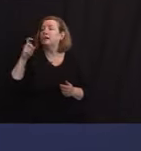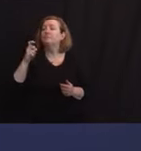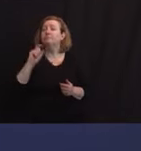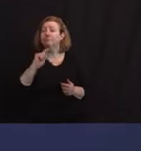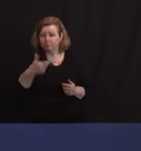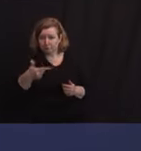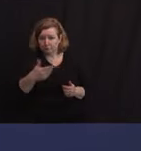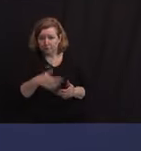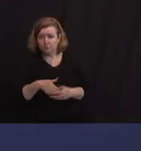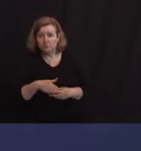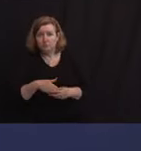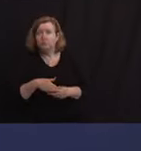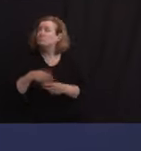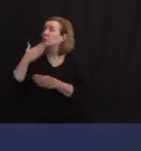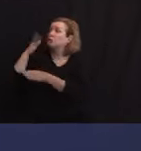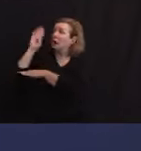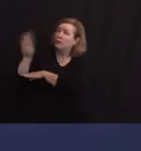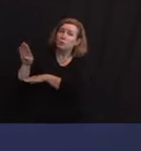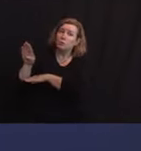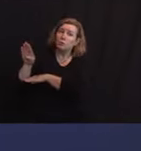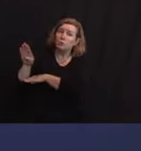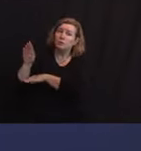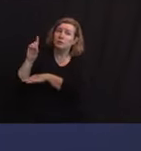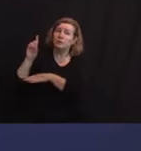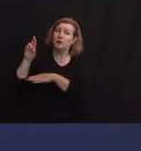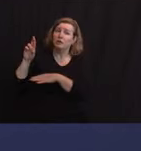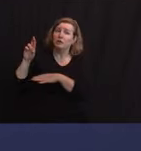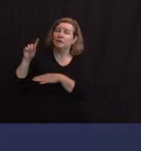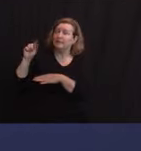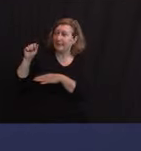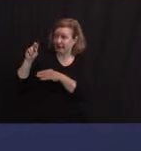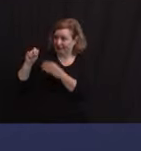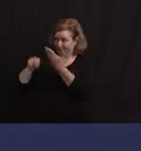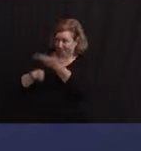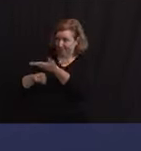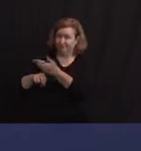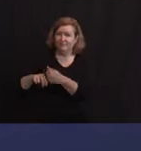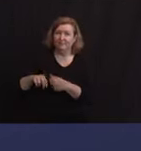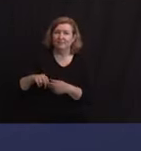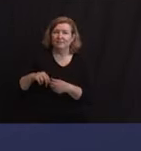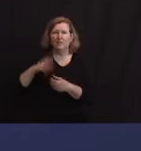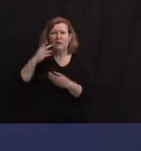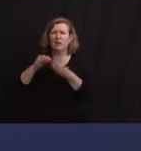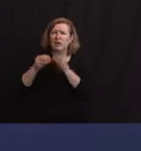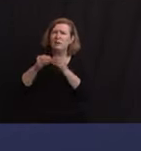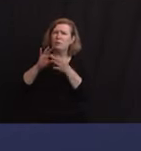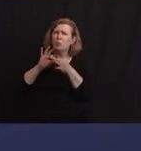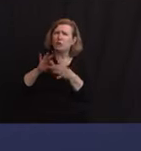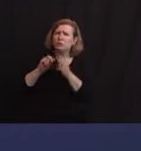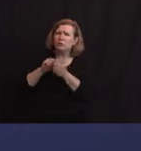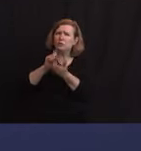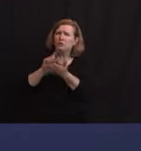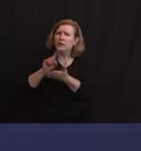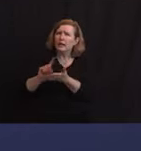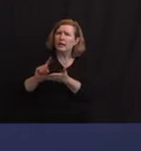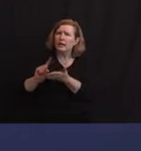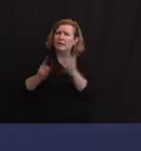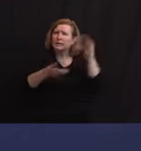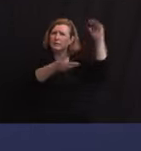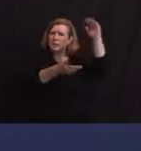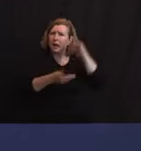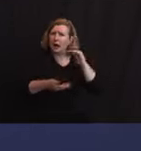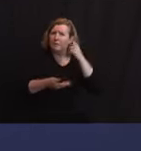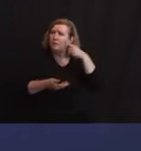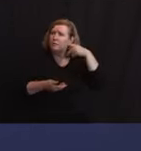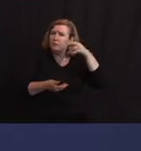Good afternoon. For Dr. Tan, since you're sitting in for the commissioner today, do you have numbers on our weekly supply of Pfizer and Moderna